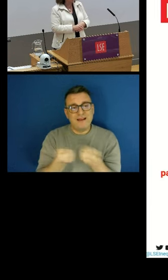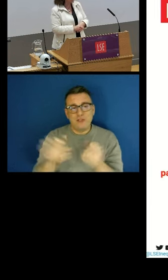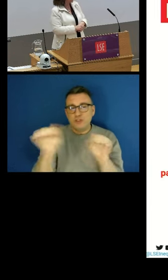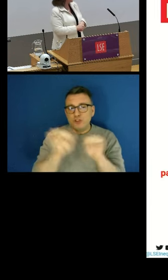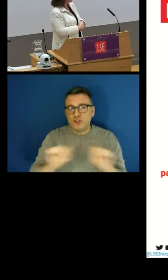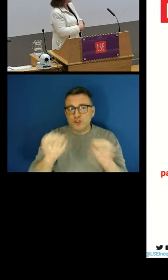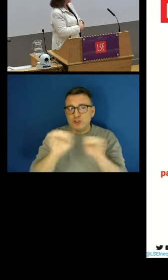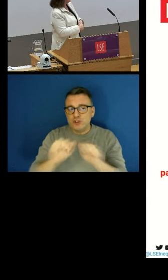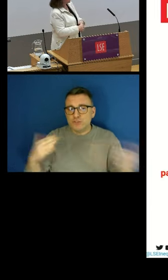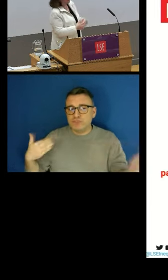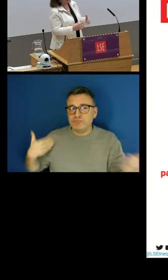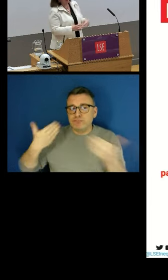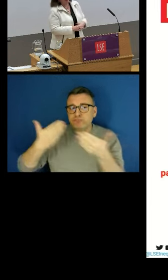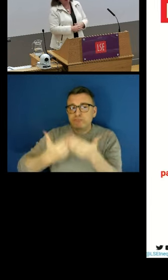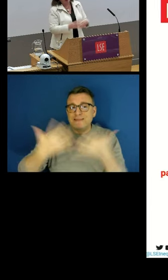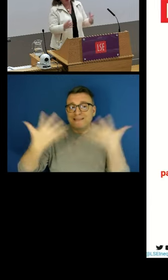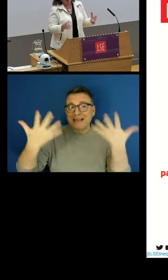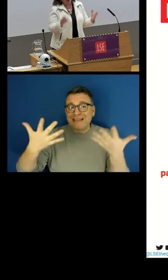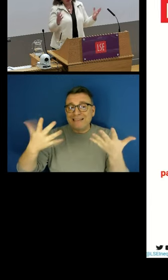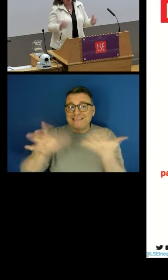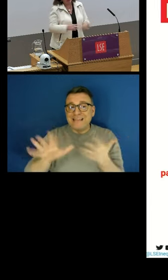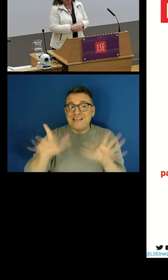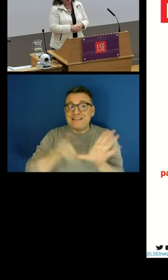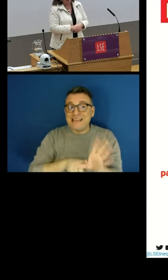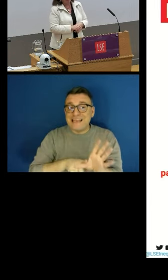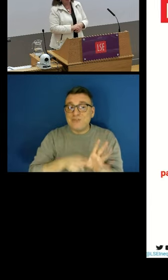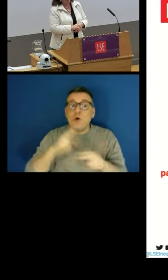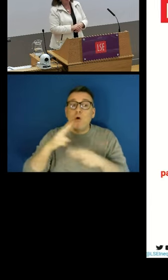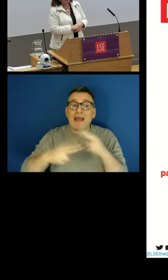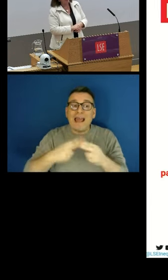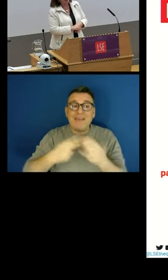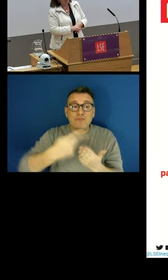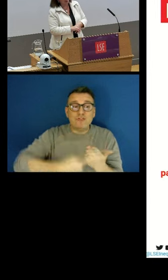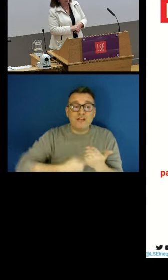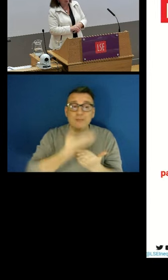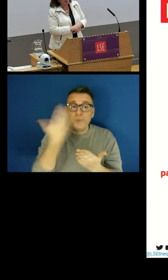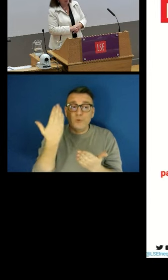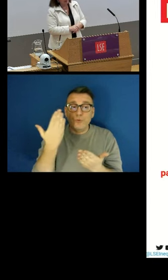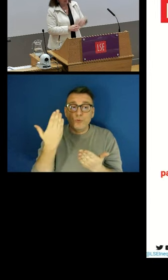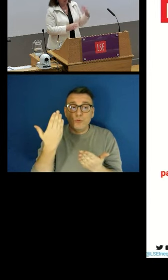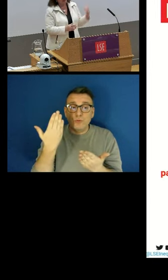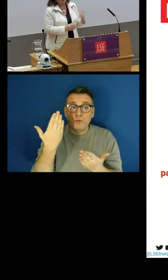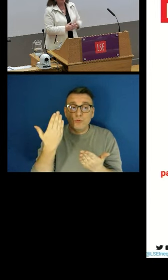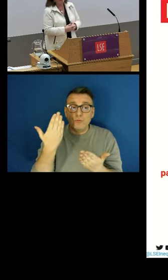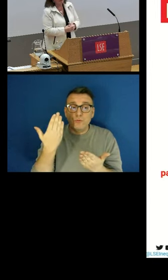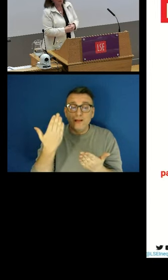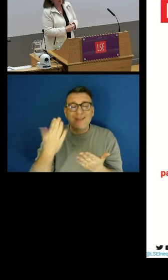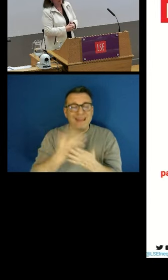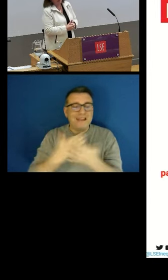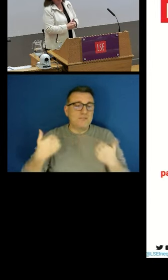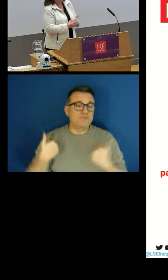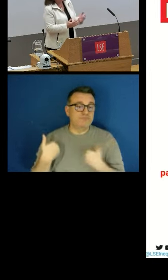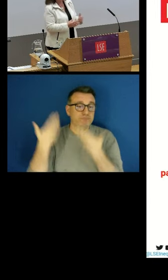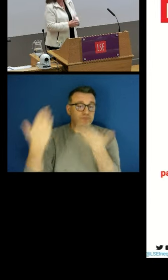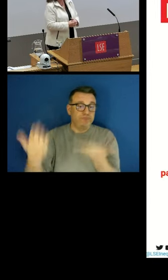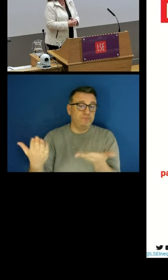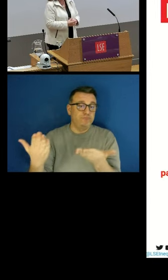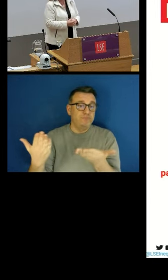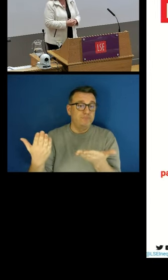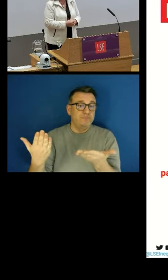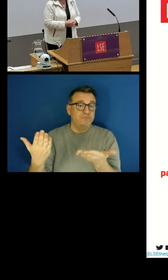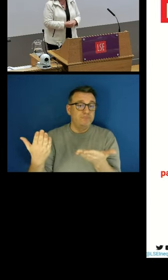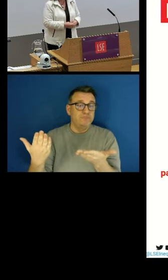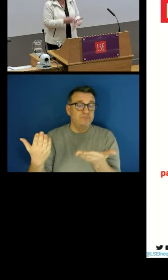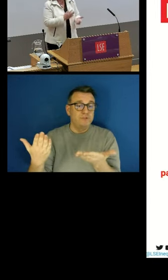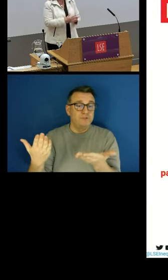been a regulatory change, they have basically been left to market forces. Now this is a pattern that we've seen in every country